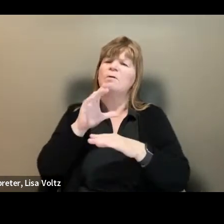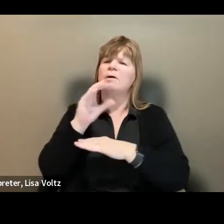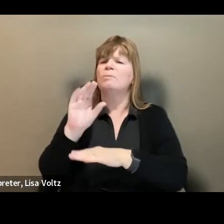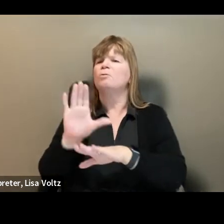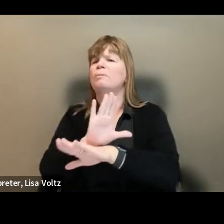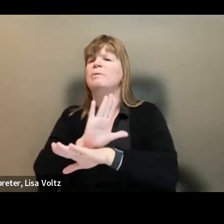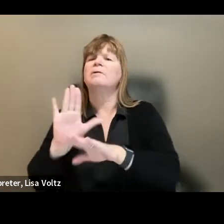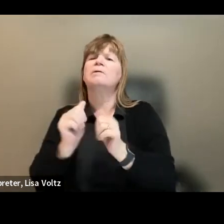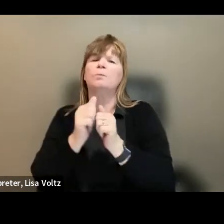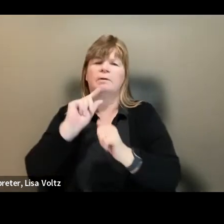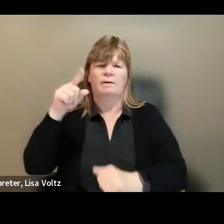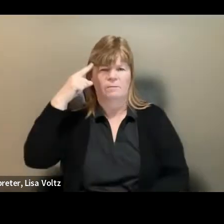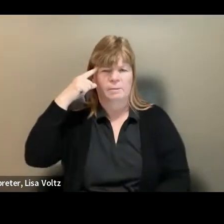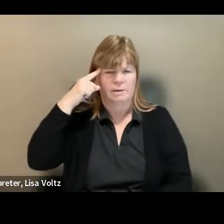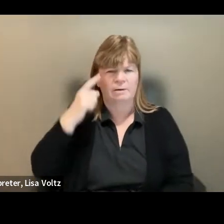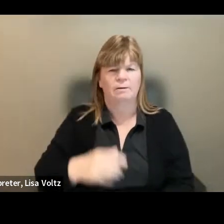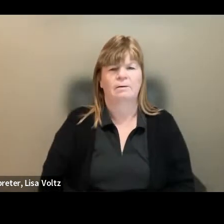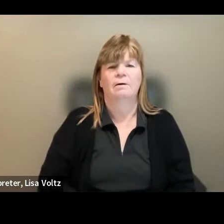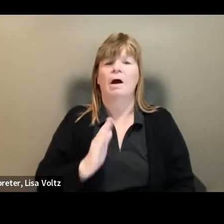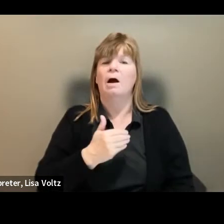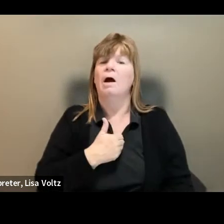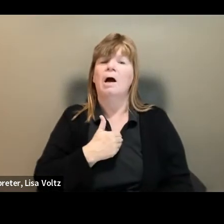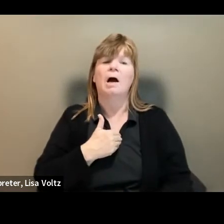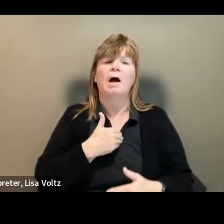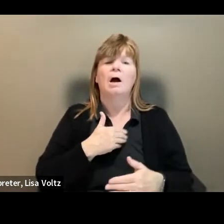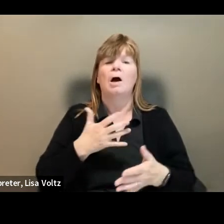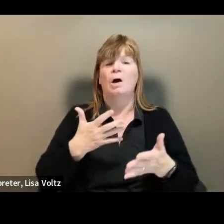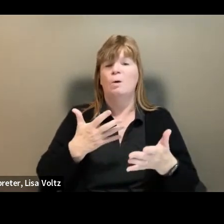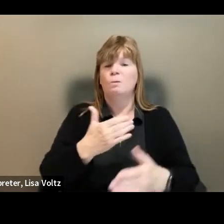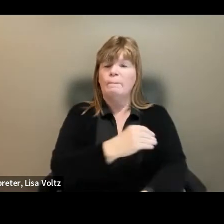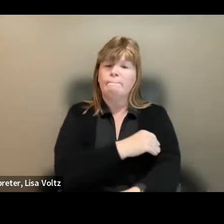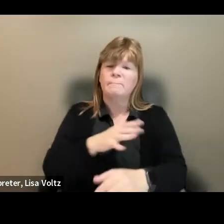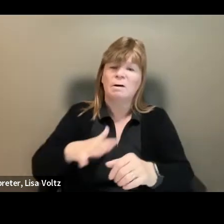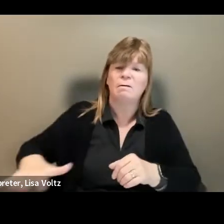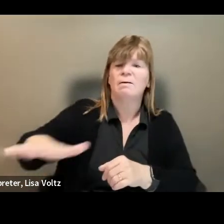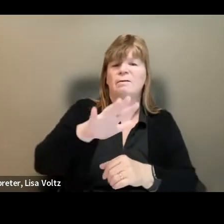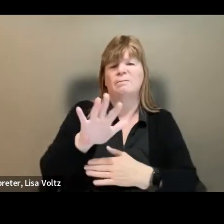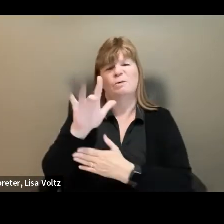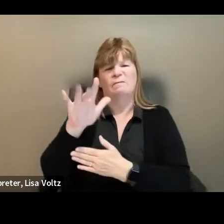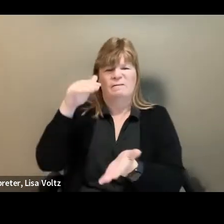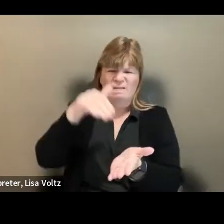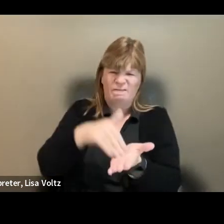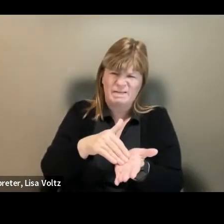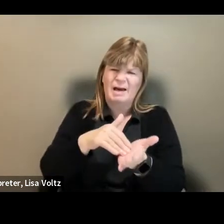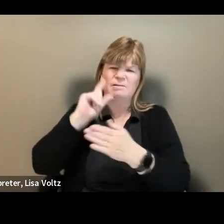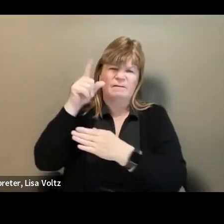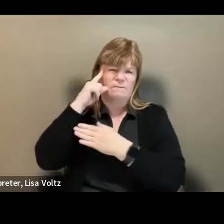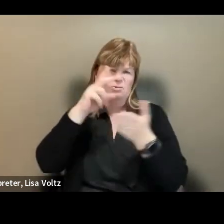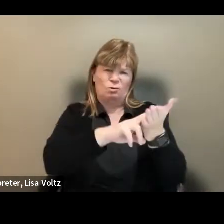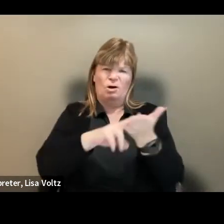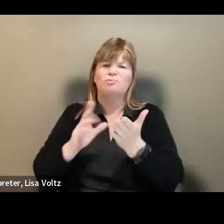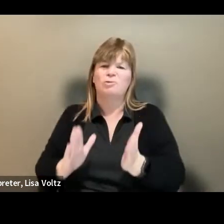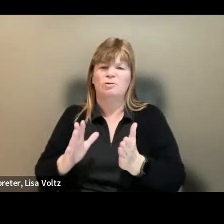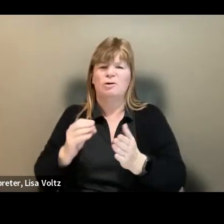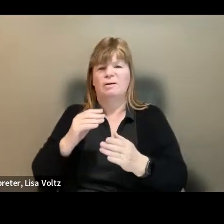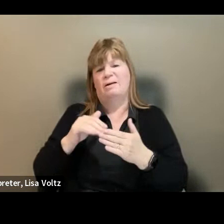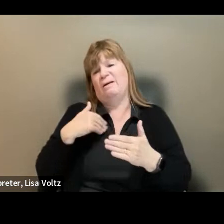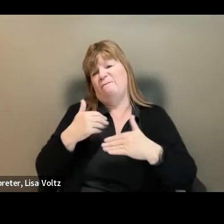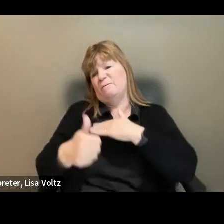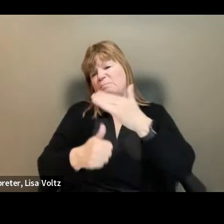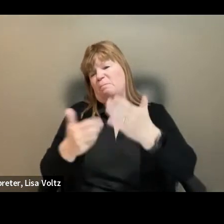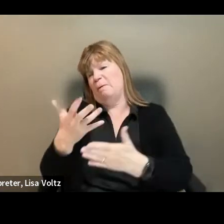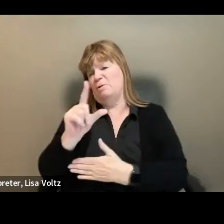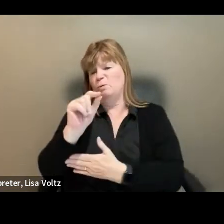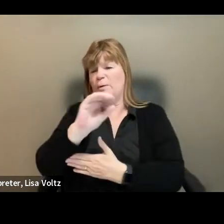government. Our jurisdiction covers approximately 25,000 federal contractors, which employ about 20% of the